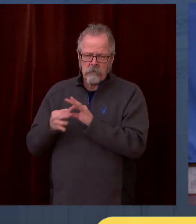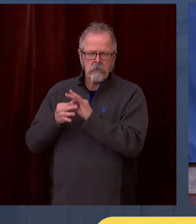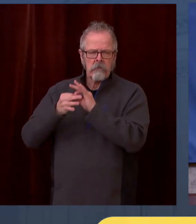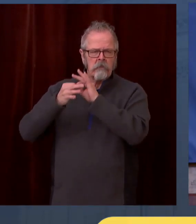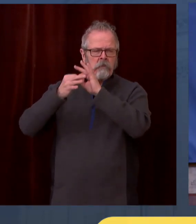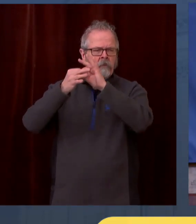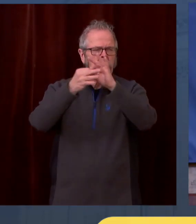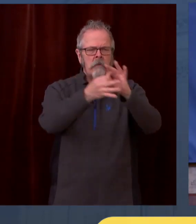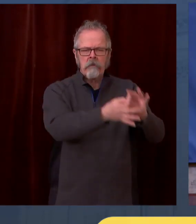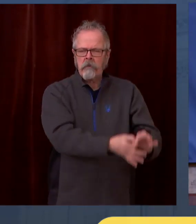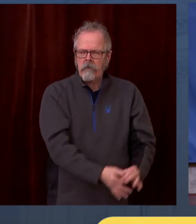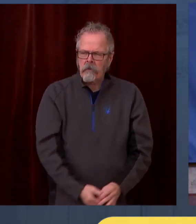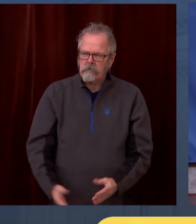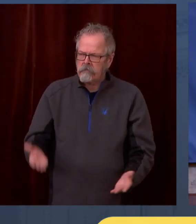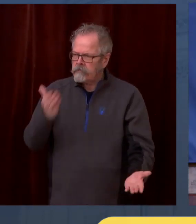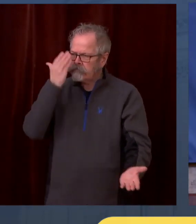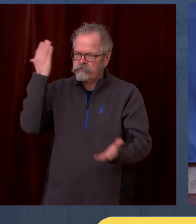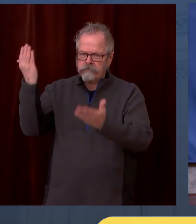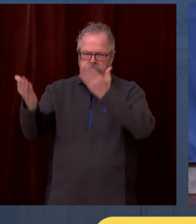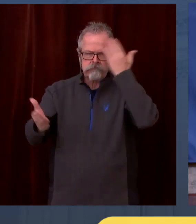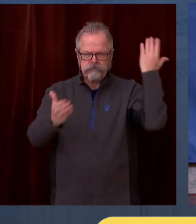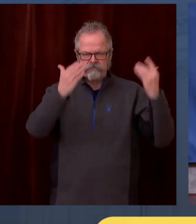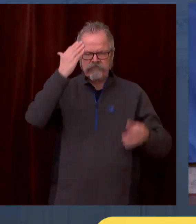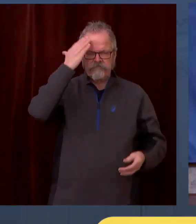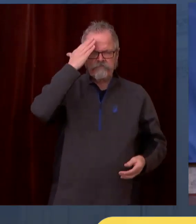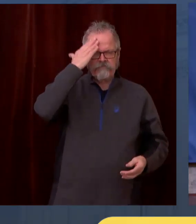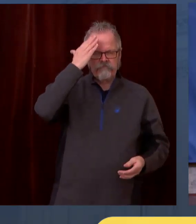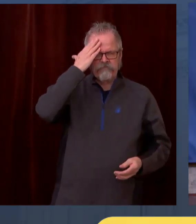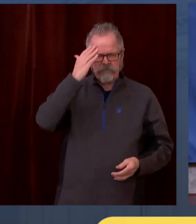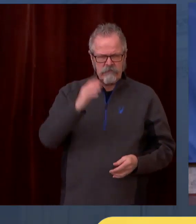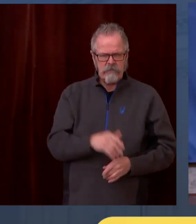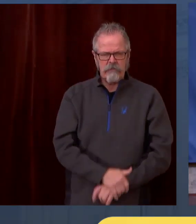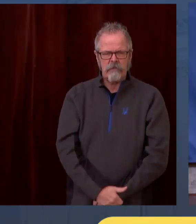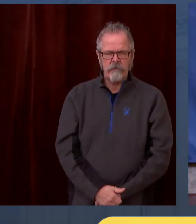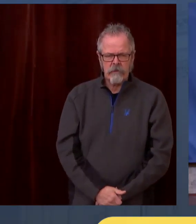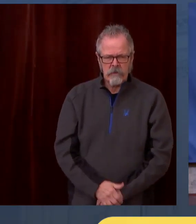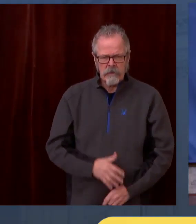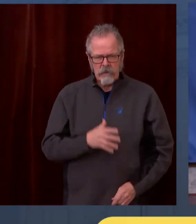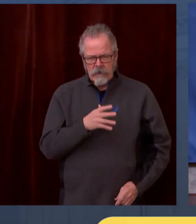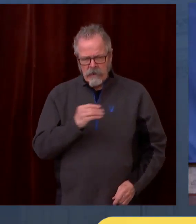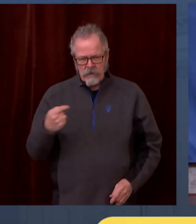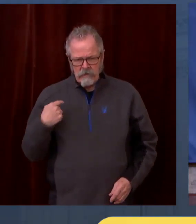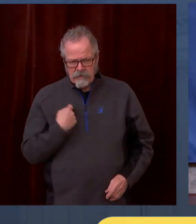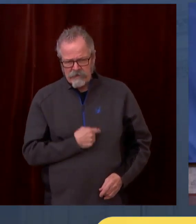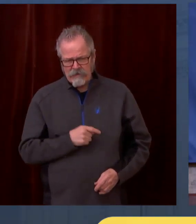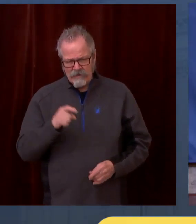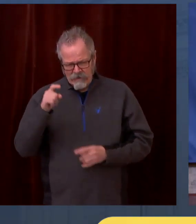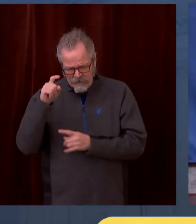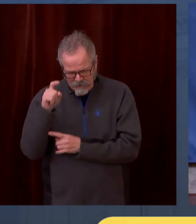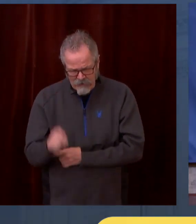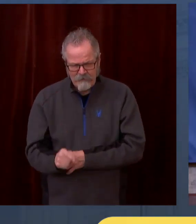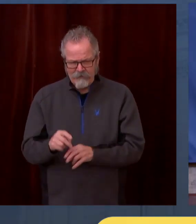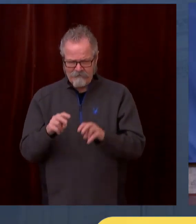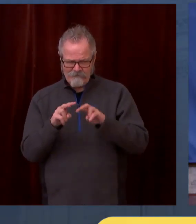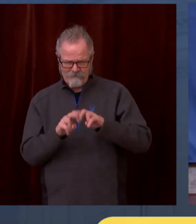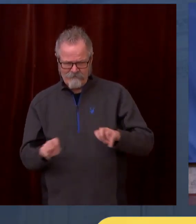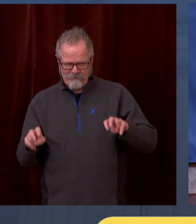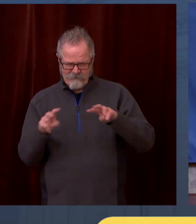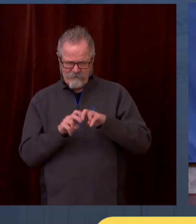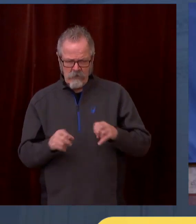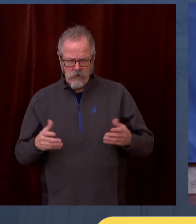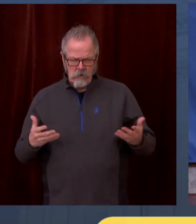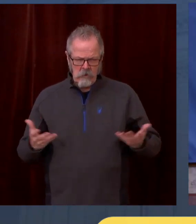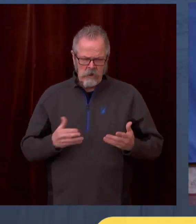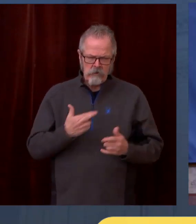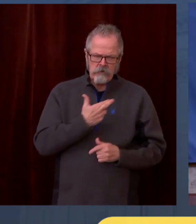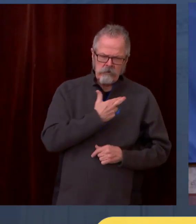any particular decision on opening or reopening? We are extremely gratified. We've been able to reopen up significantly in many, many of our